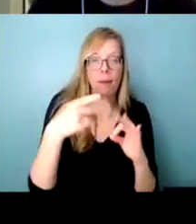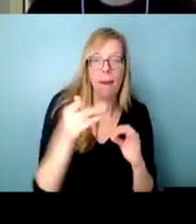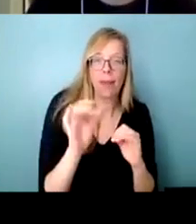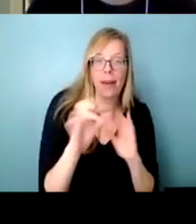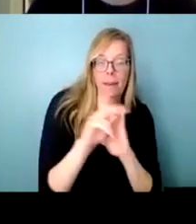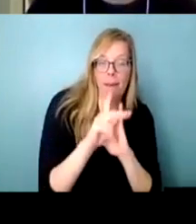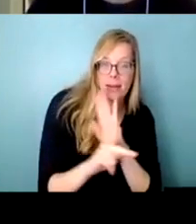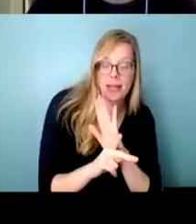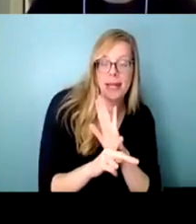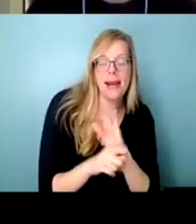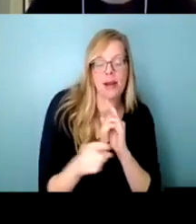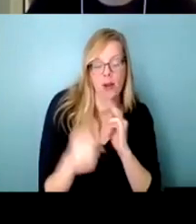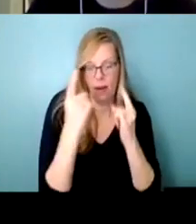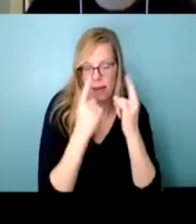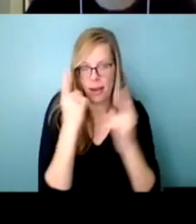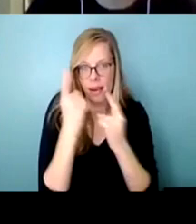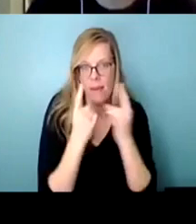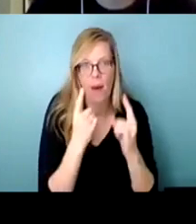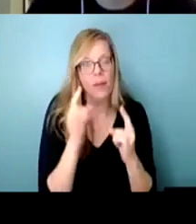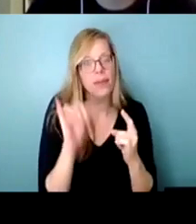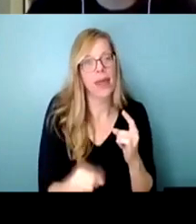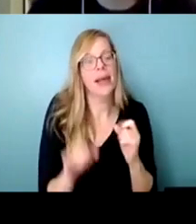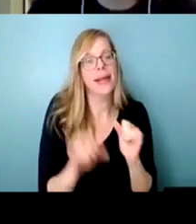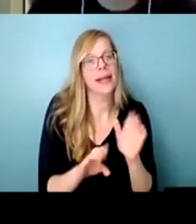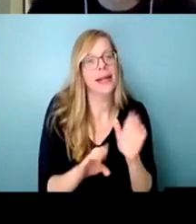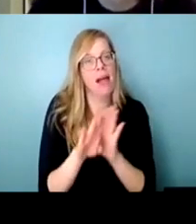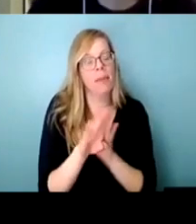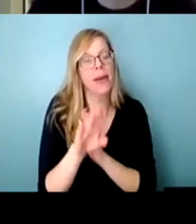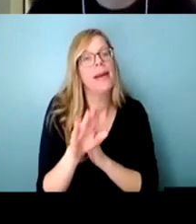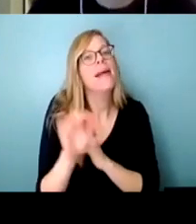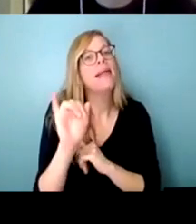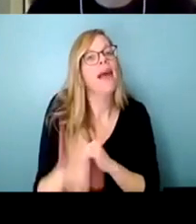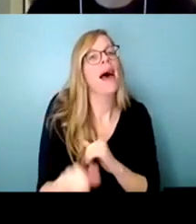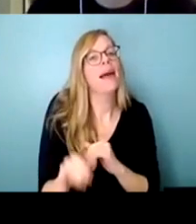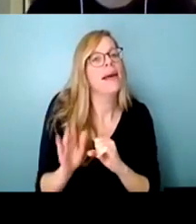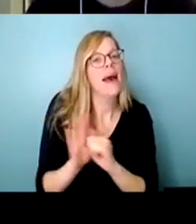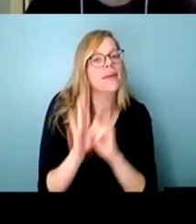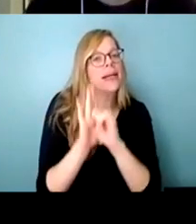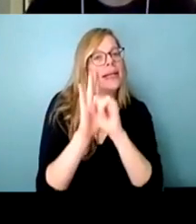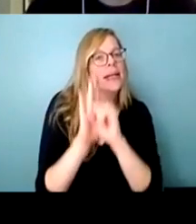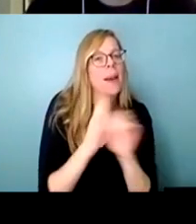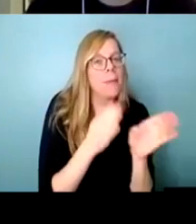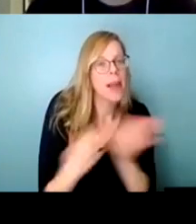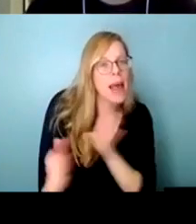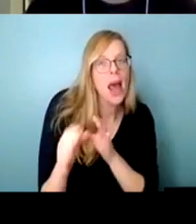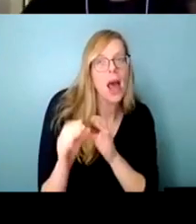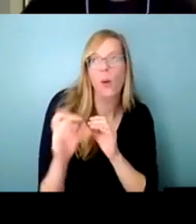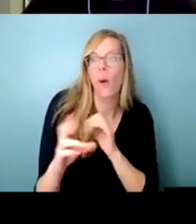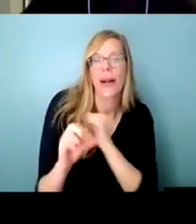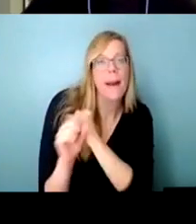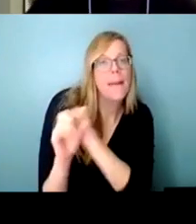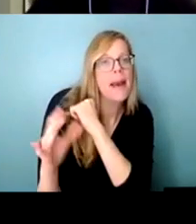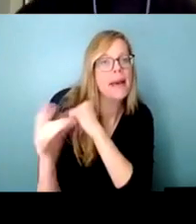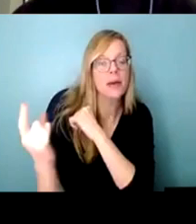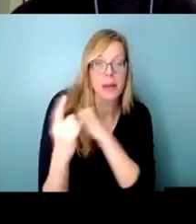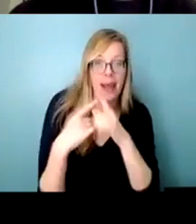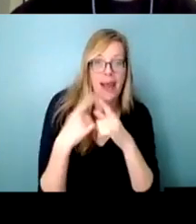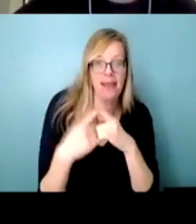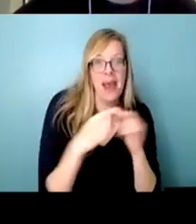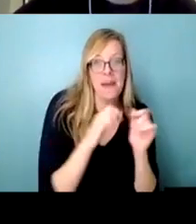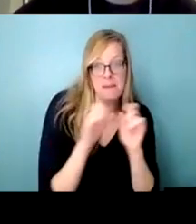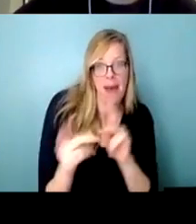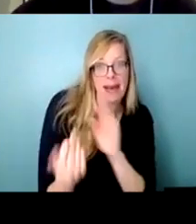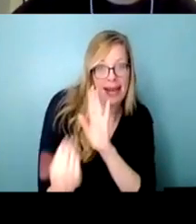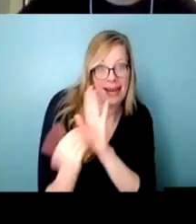considerations if you're thinking of developing an advocacy plan or campaign or something like that um then we'll send you off again for